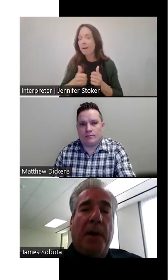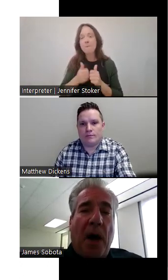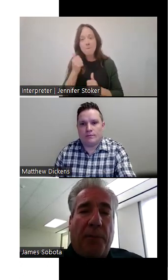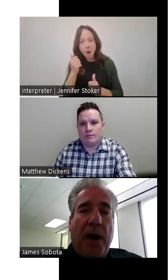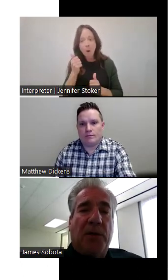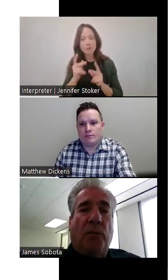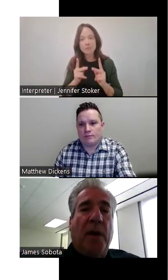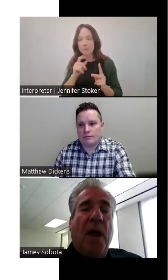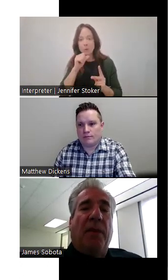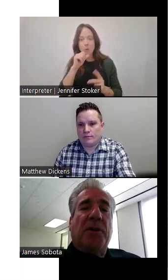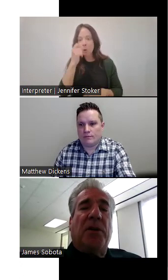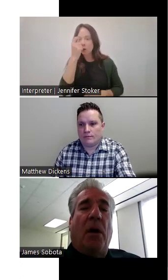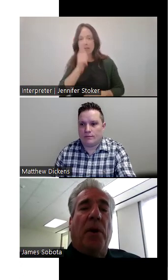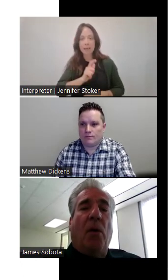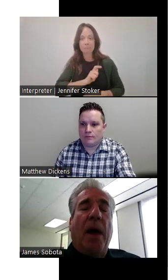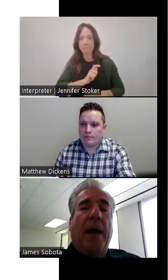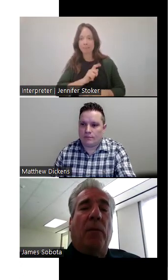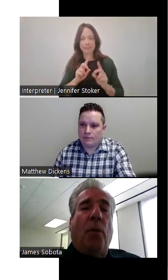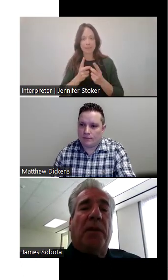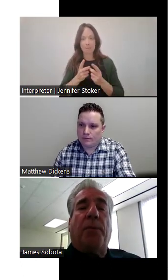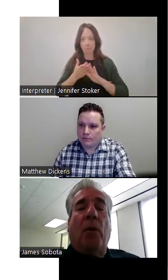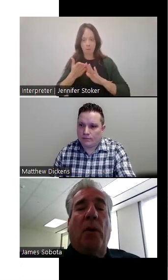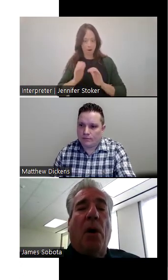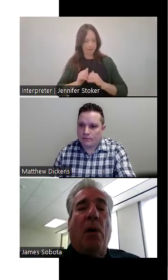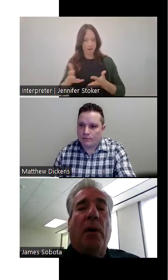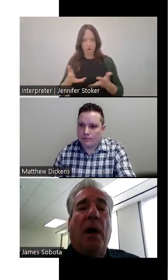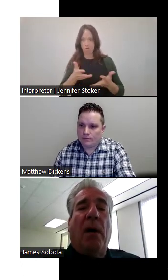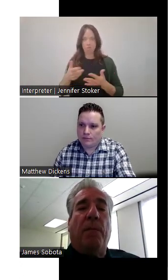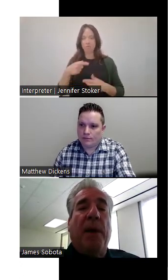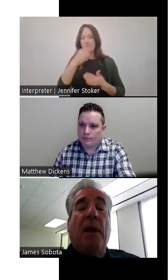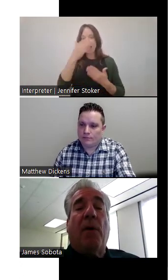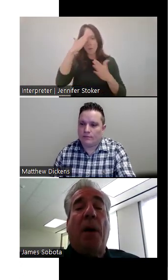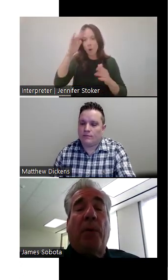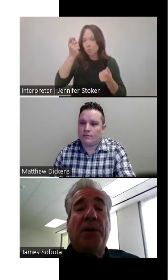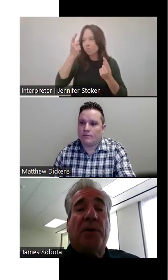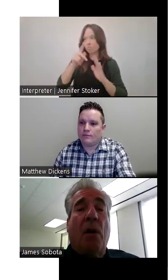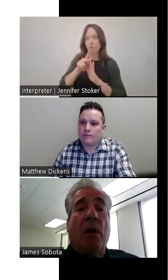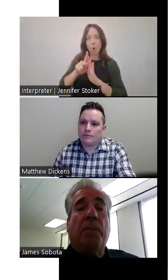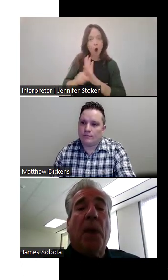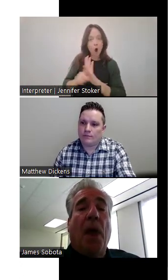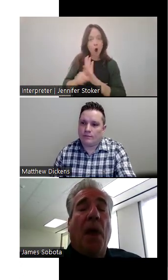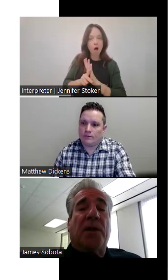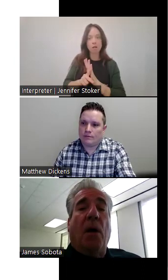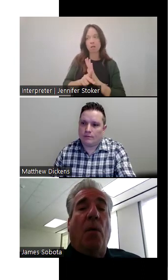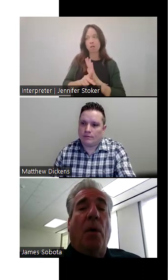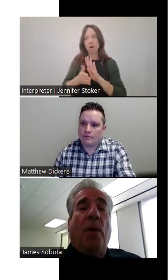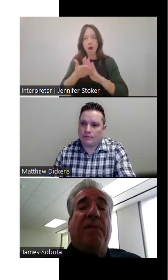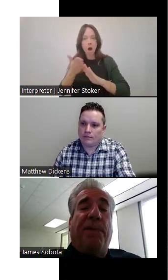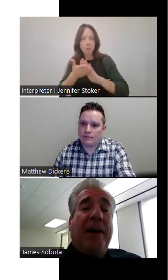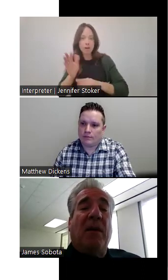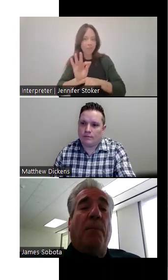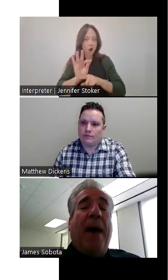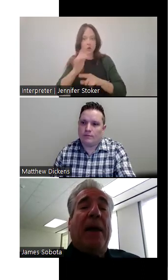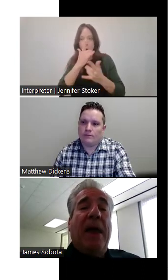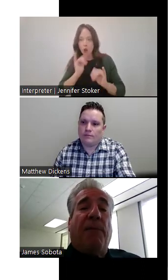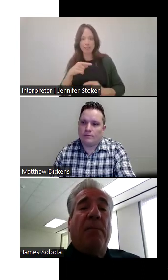department operates. We, they just don't know what the protocol of many of our operations are. So we